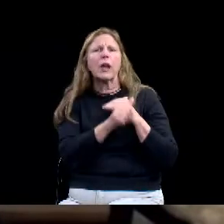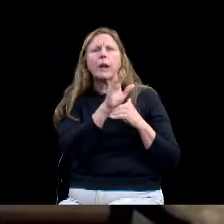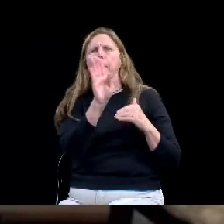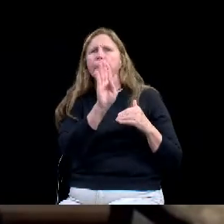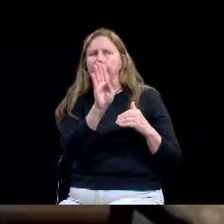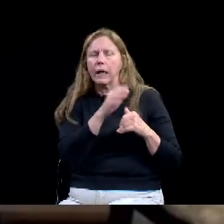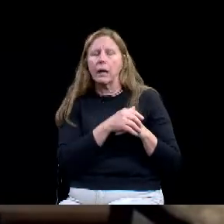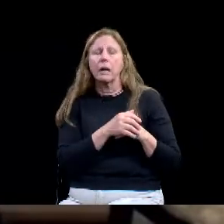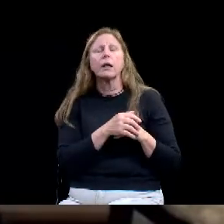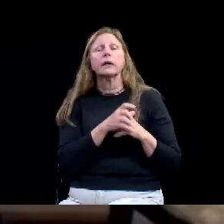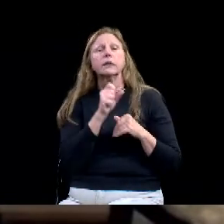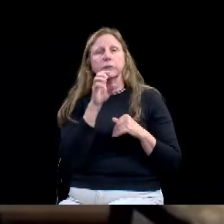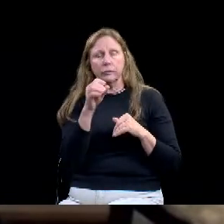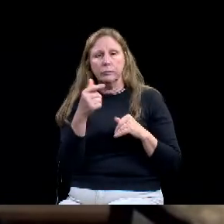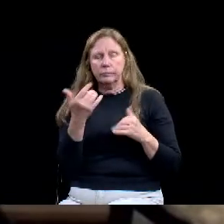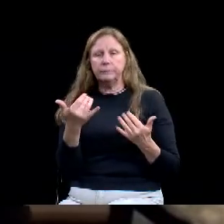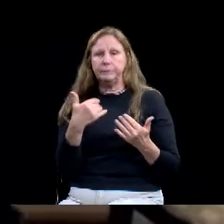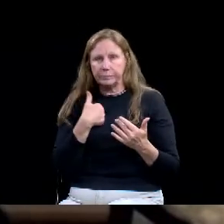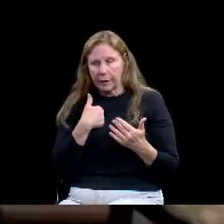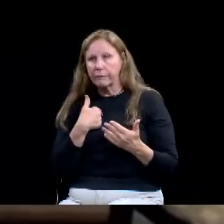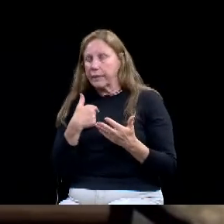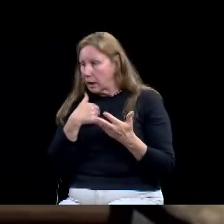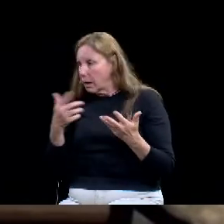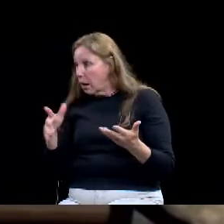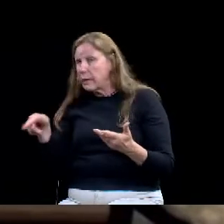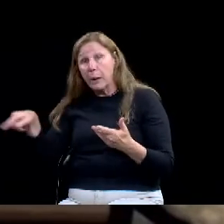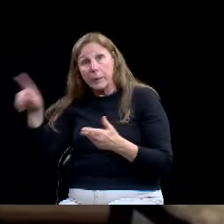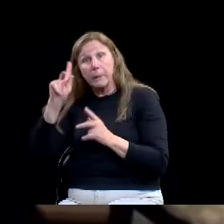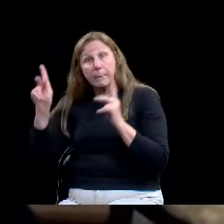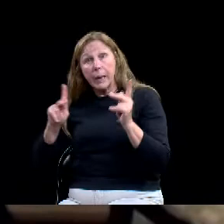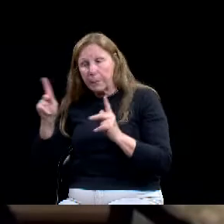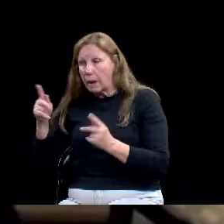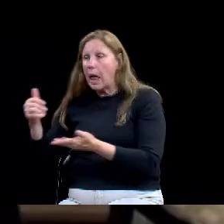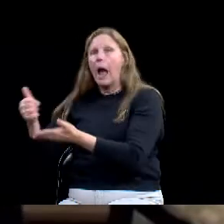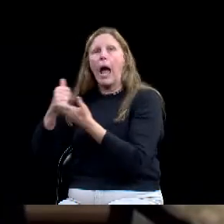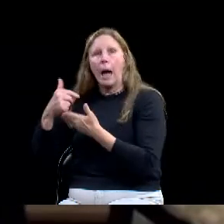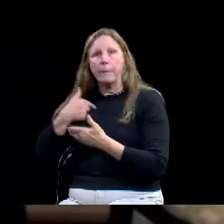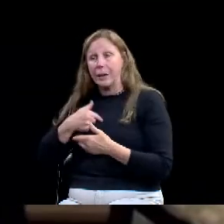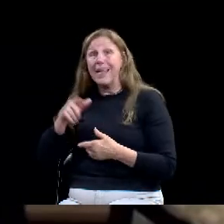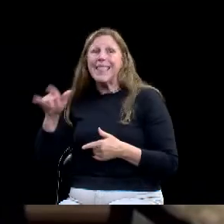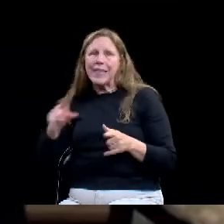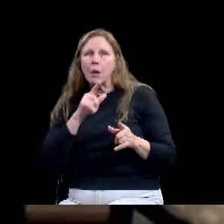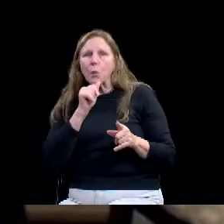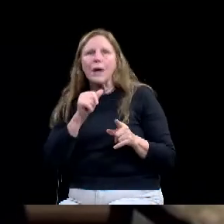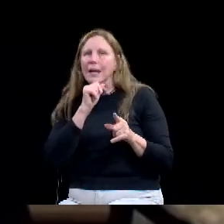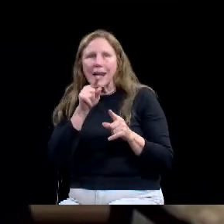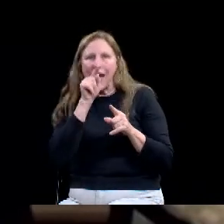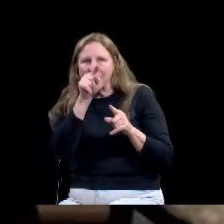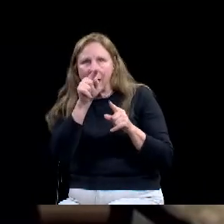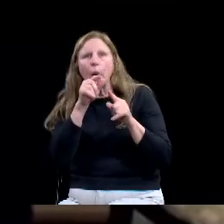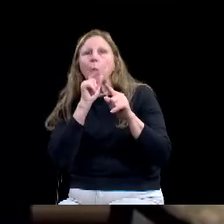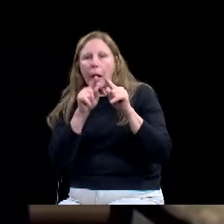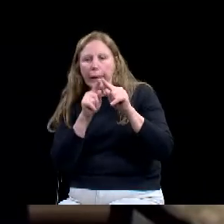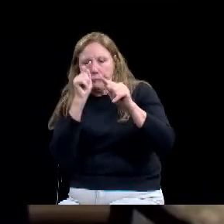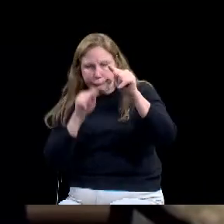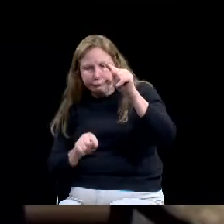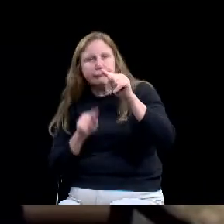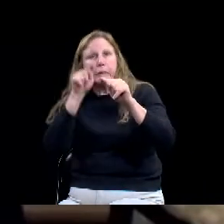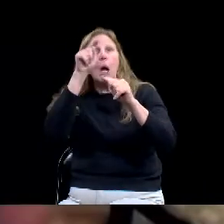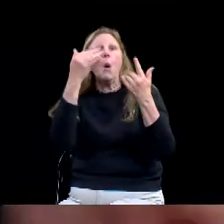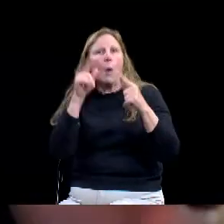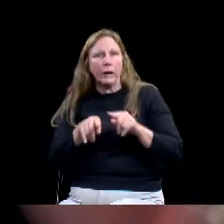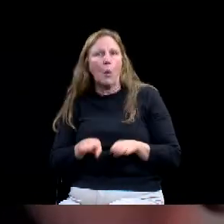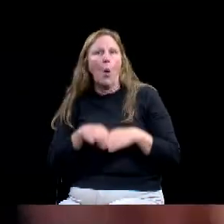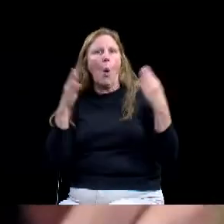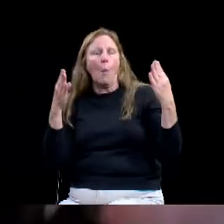help us fine tune our request in each of the, uh, seven categories. Uh, because while to you and I, it may seem like